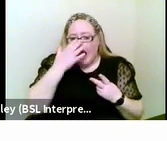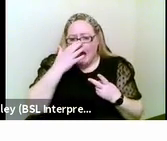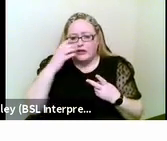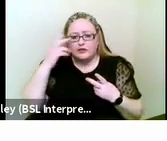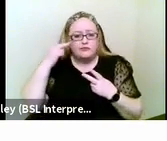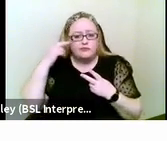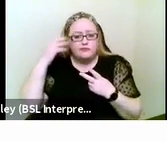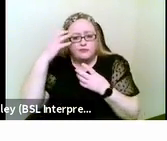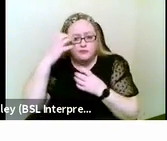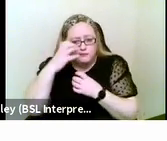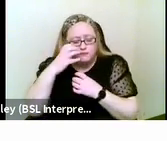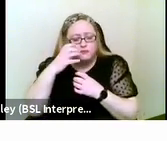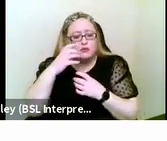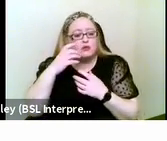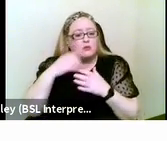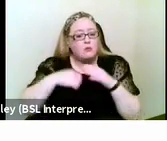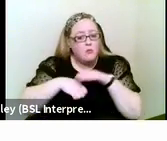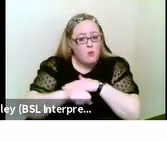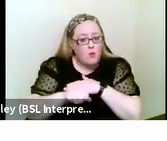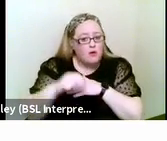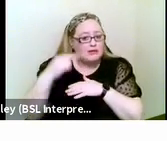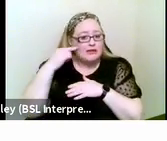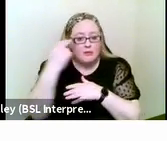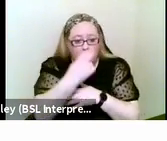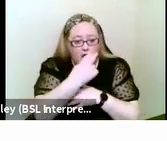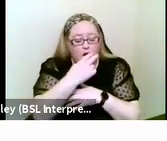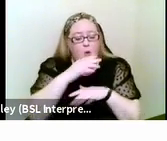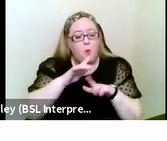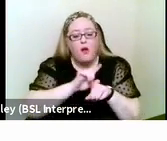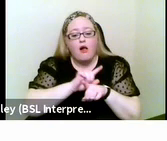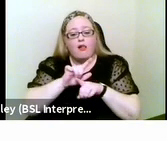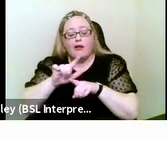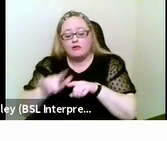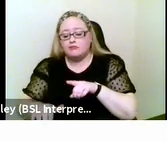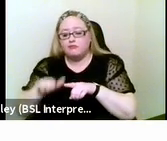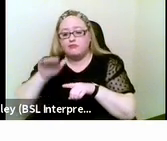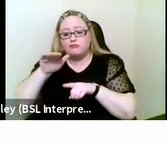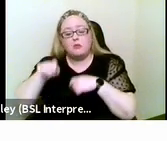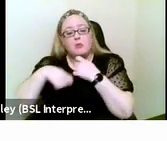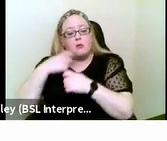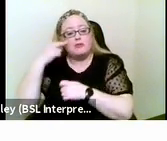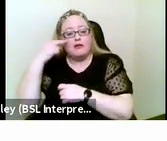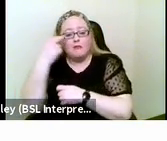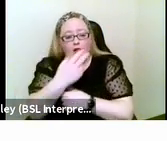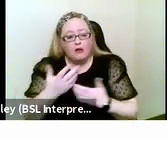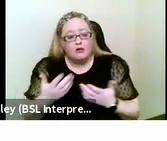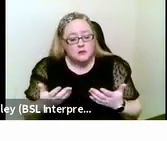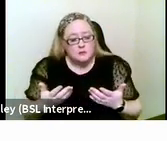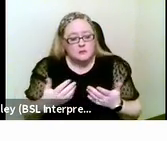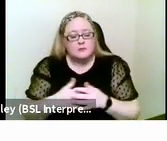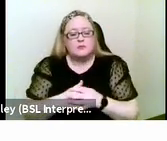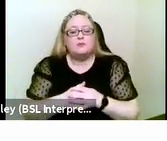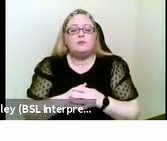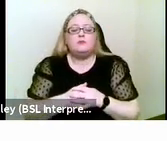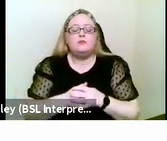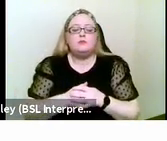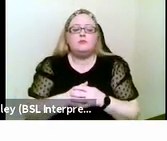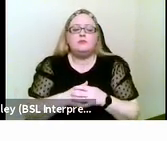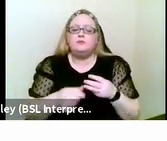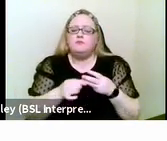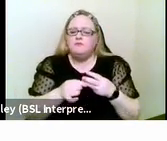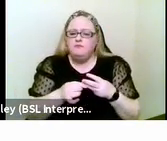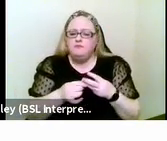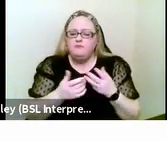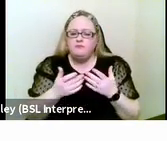Was the person born deafblind or have they become deafblind? And when did they become deafblind? What about the